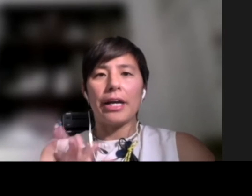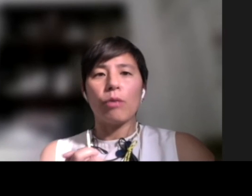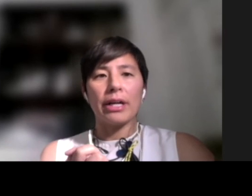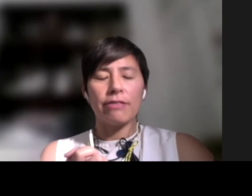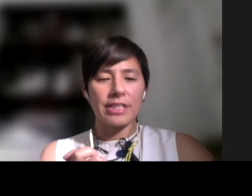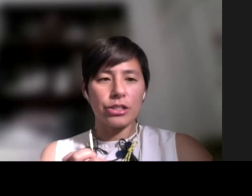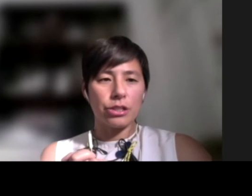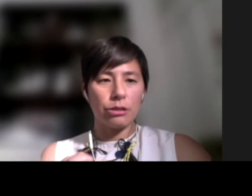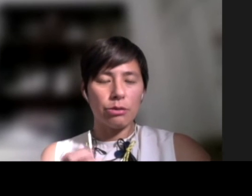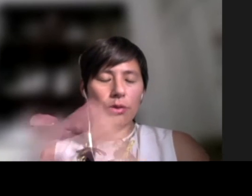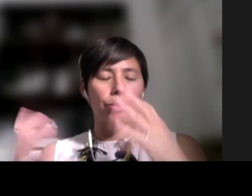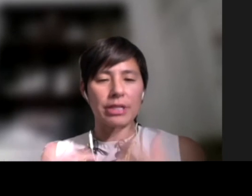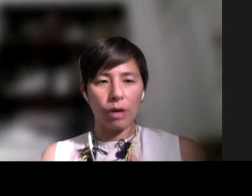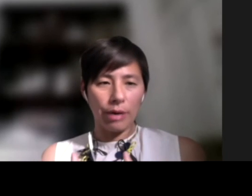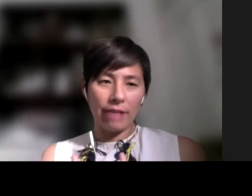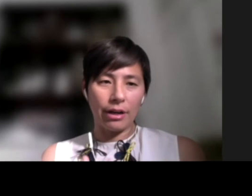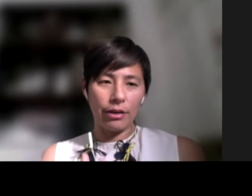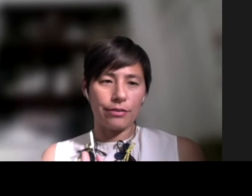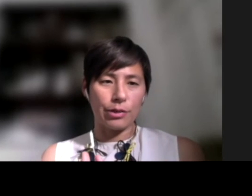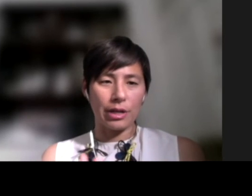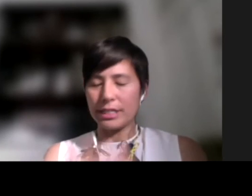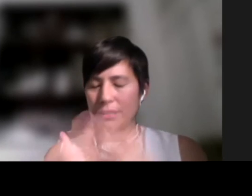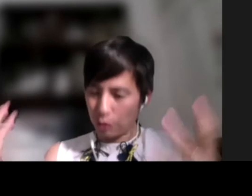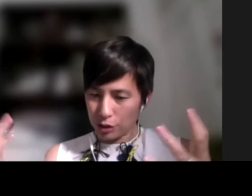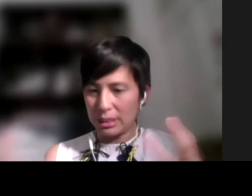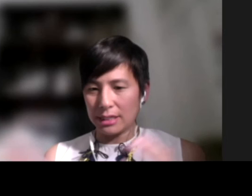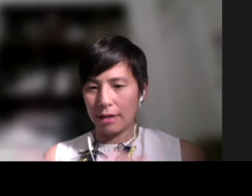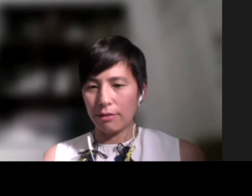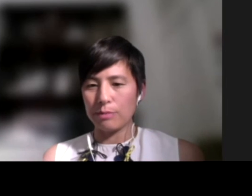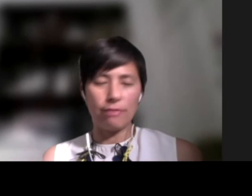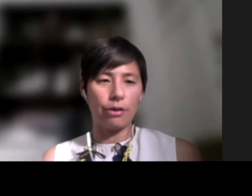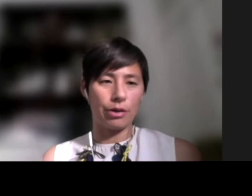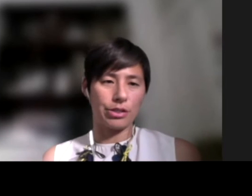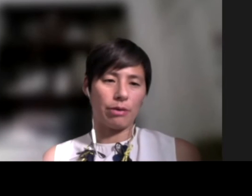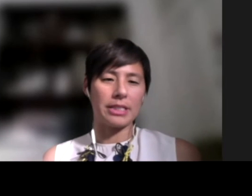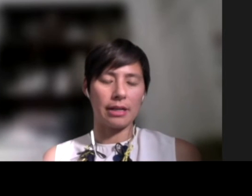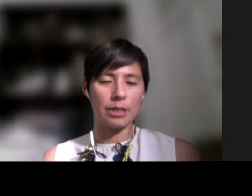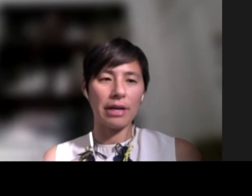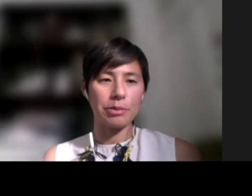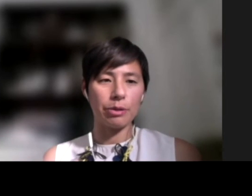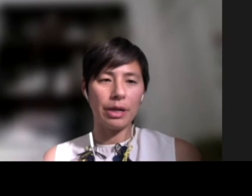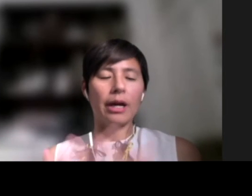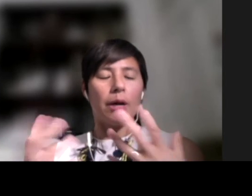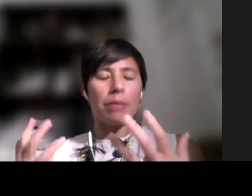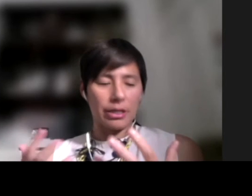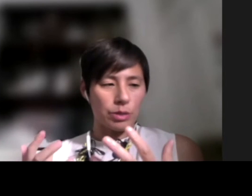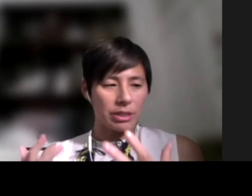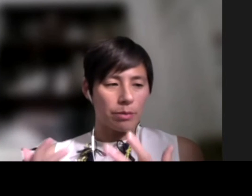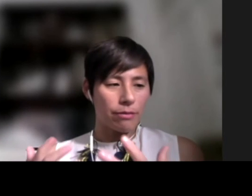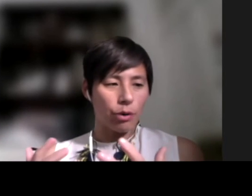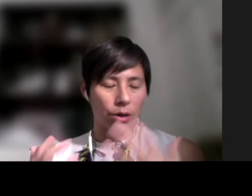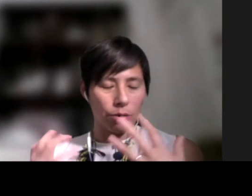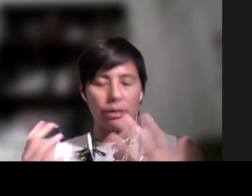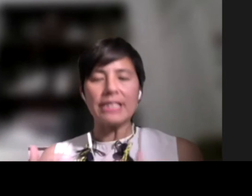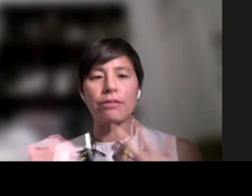And I want to emphasize, too, the reason why we're having all these folks on is, of course, we need to cover as many voters around the state as possible. But as was mentioned